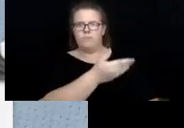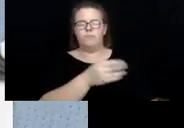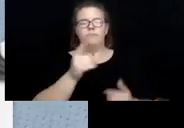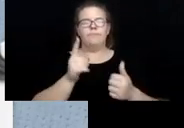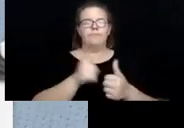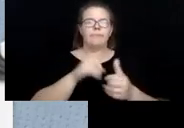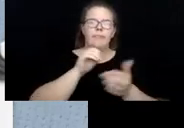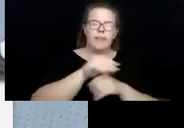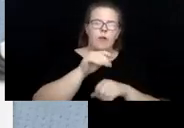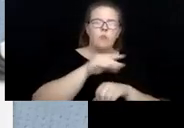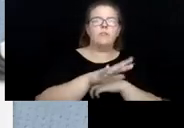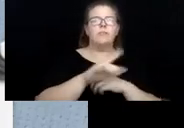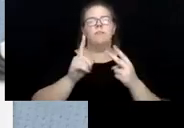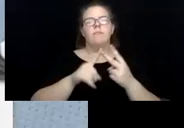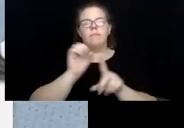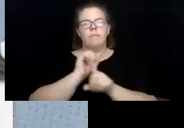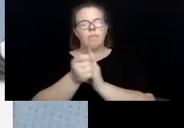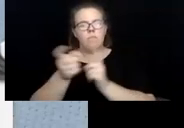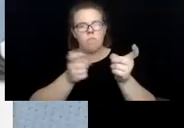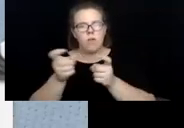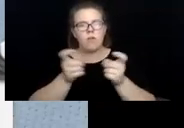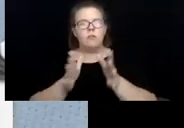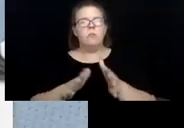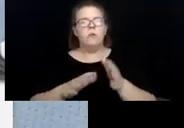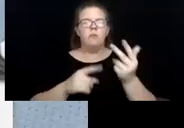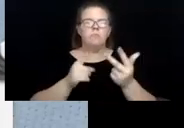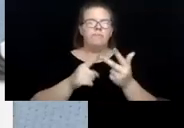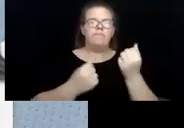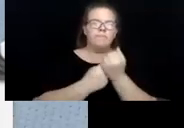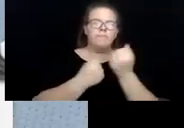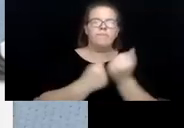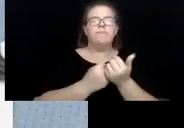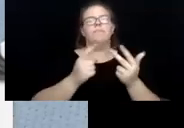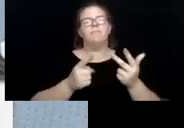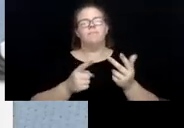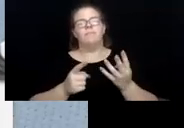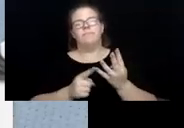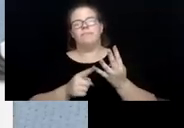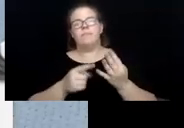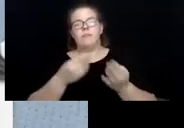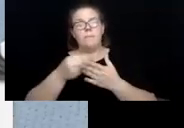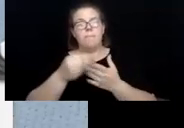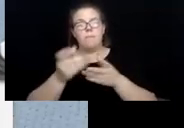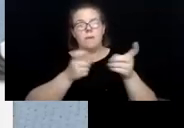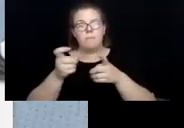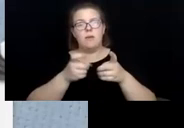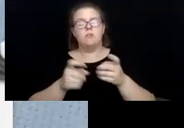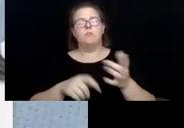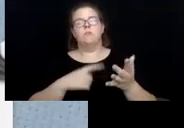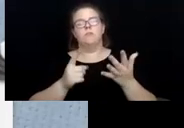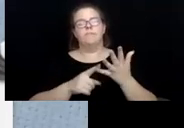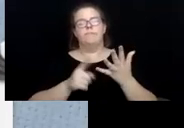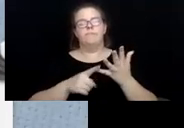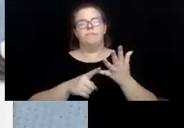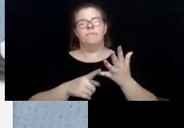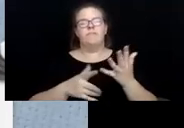counseling, case management advocacy, money management, and assist and make